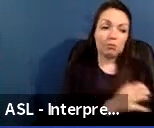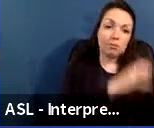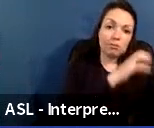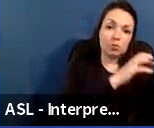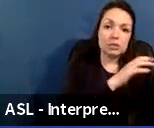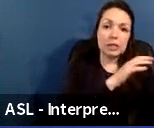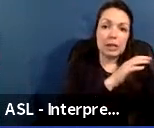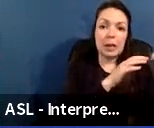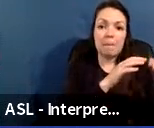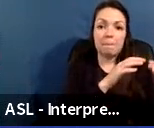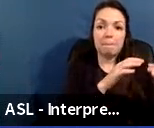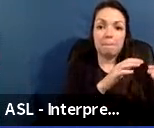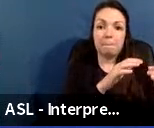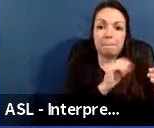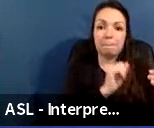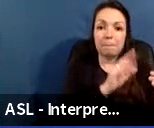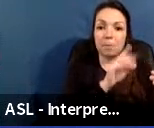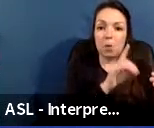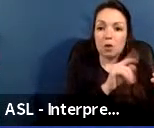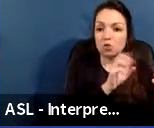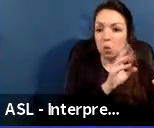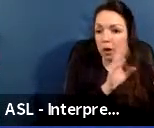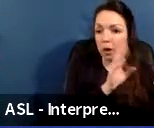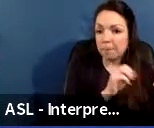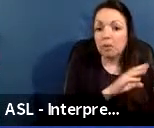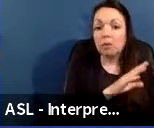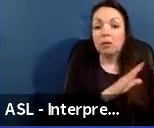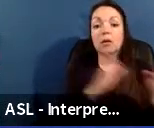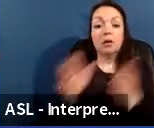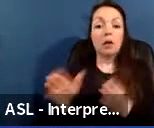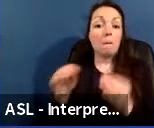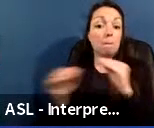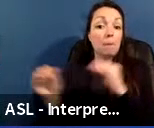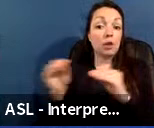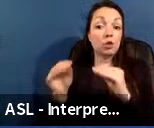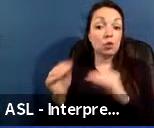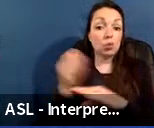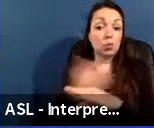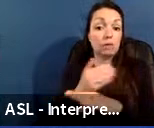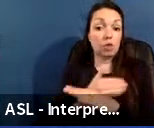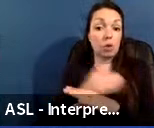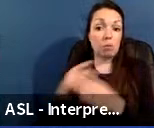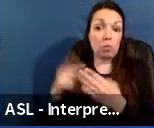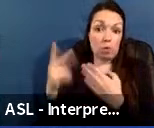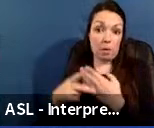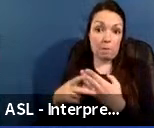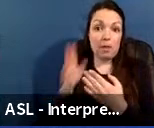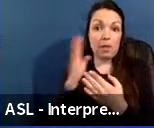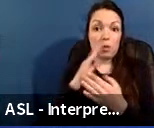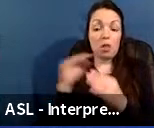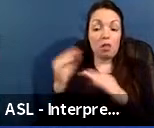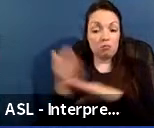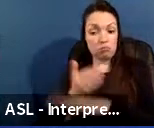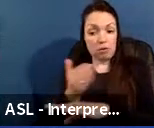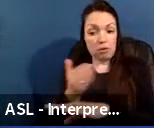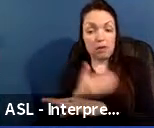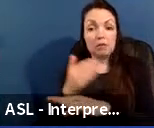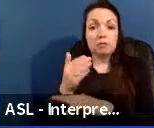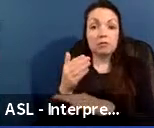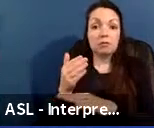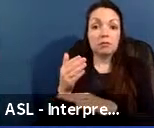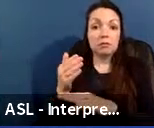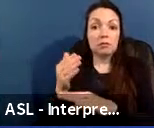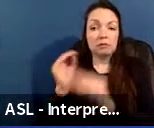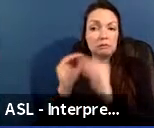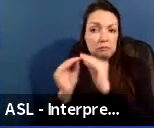as well as modular refurbishment programs, which will renovate, replace, or remove existing modular buildings